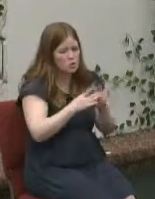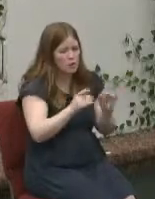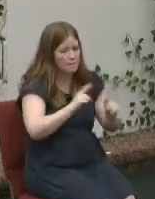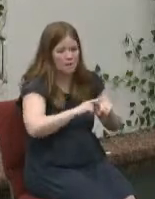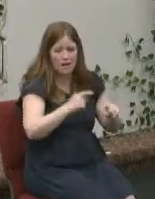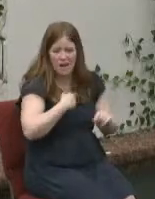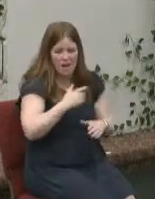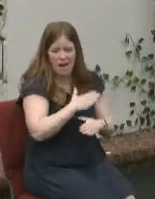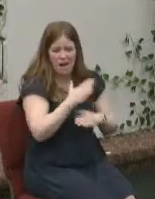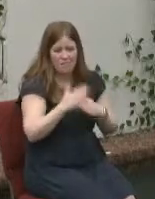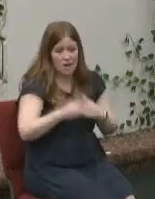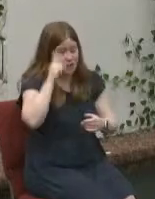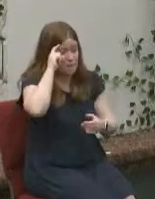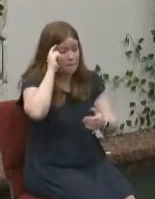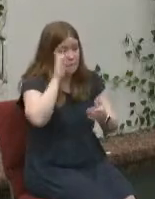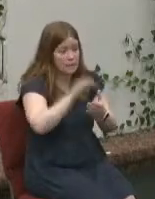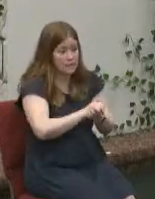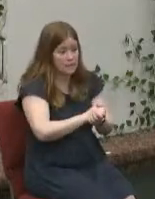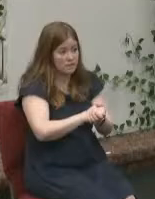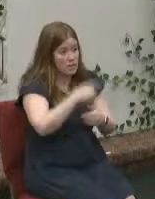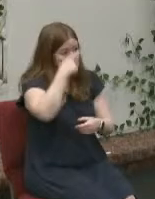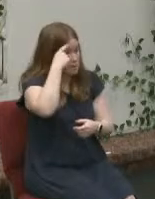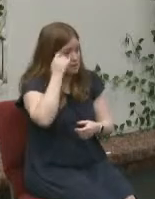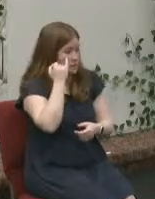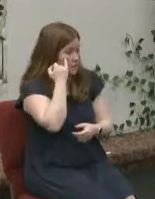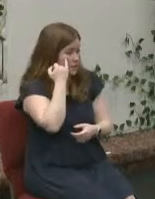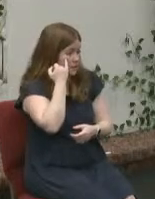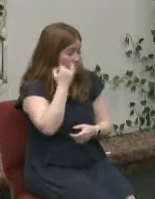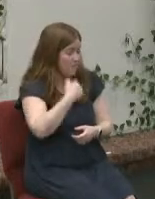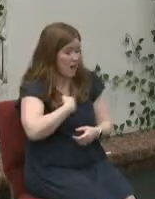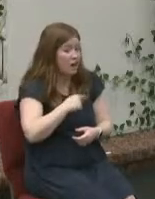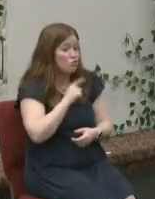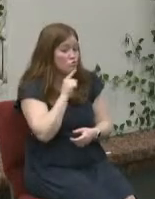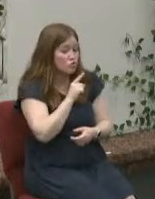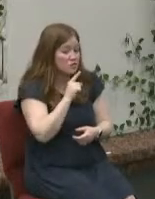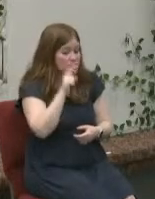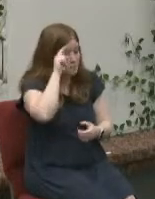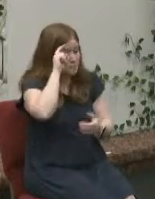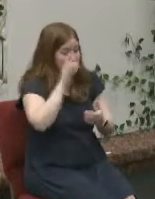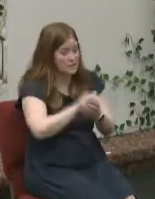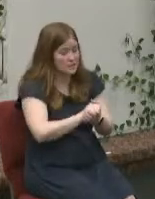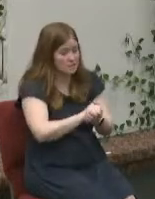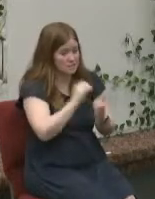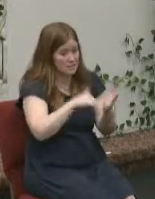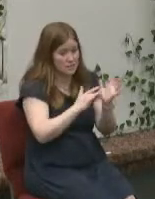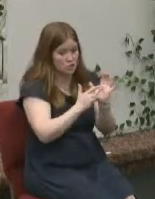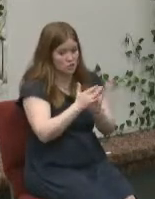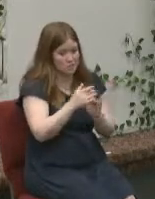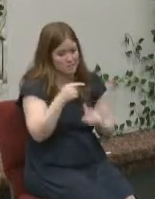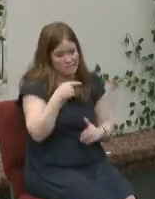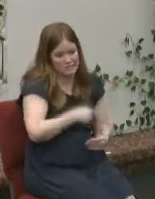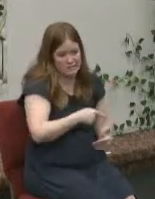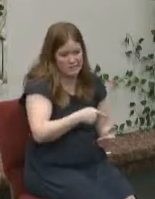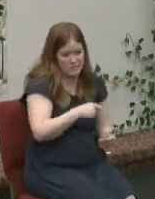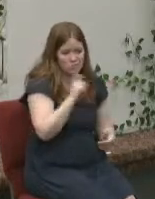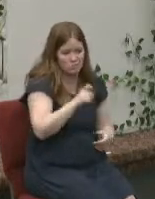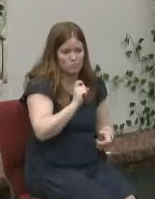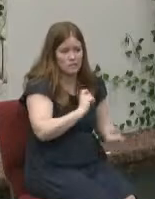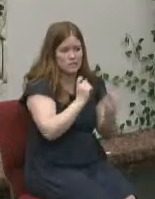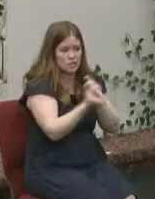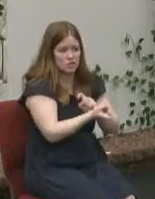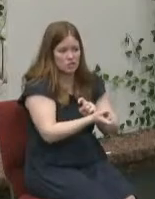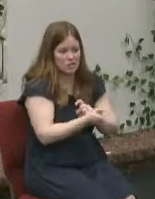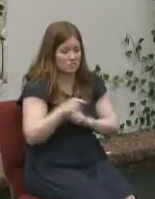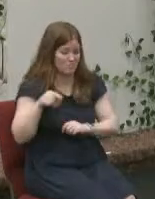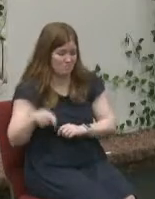really believed it because if i did this would have to change and that would have to change and